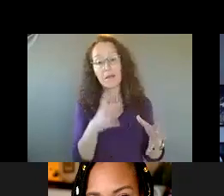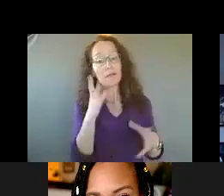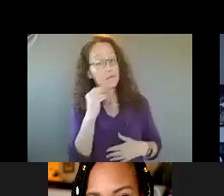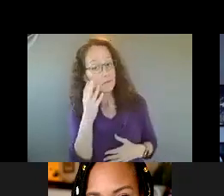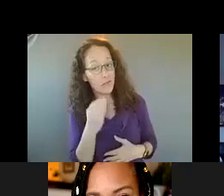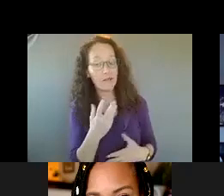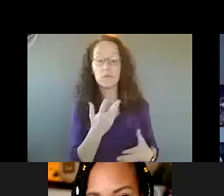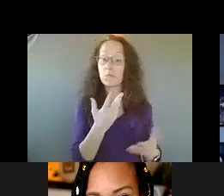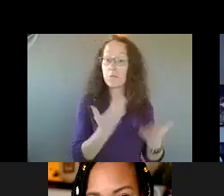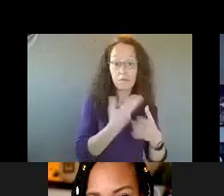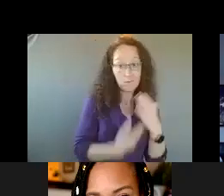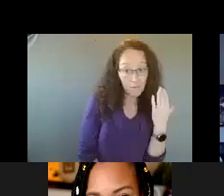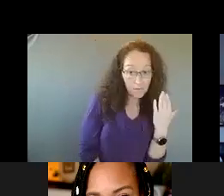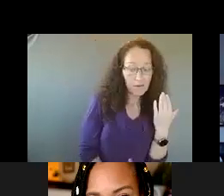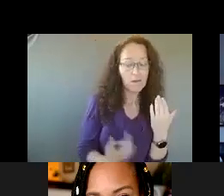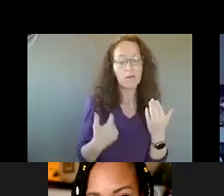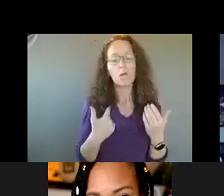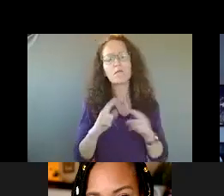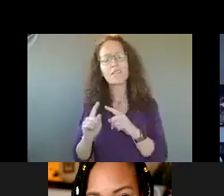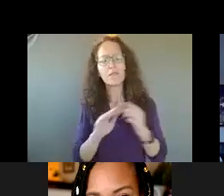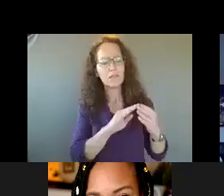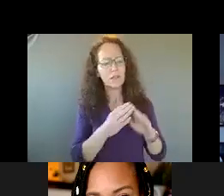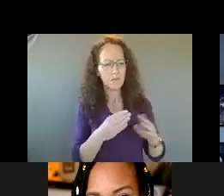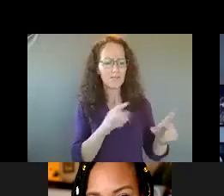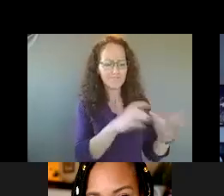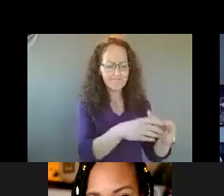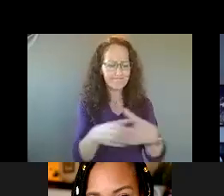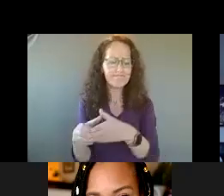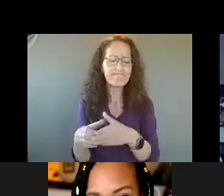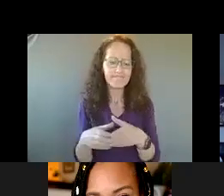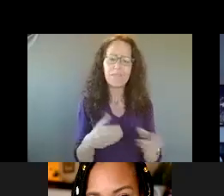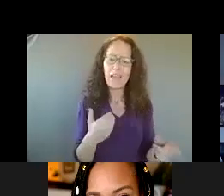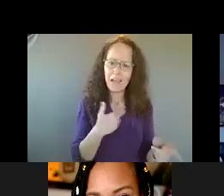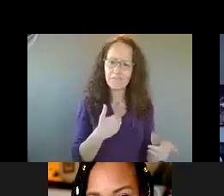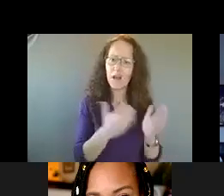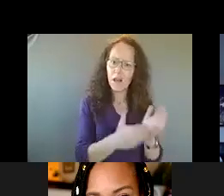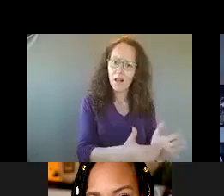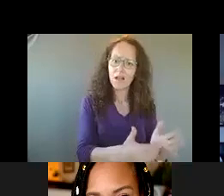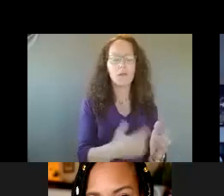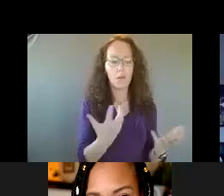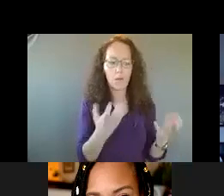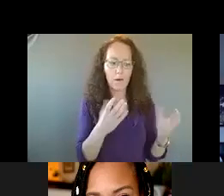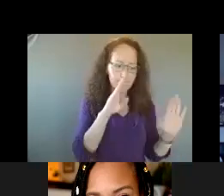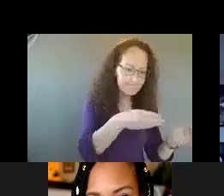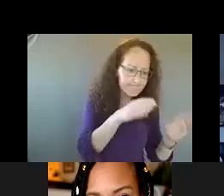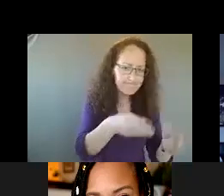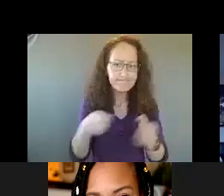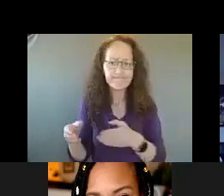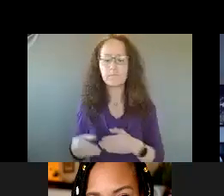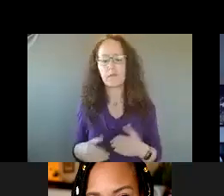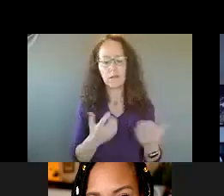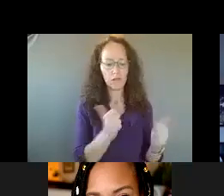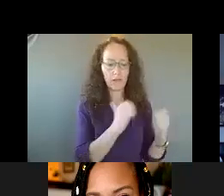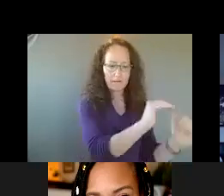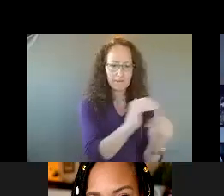communities where those things unfortunately are prevalent to really mitigate those things. We also want to look at other underlying social